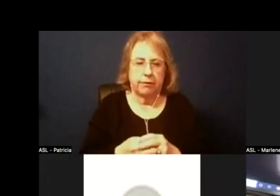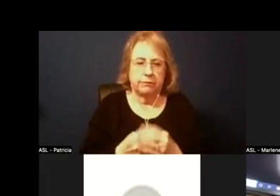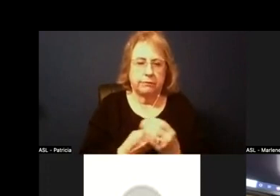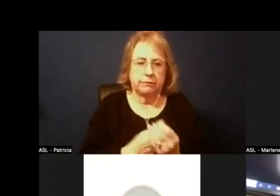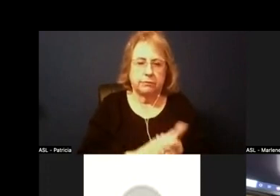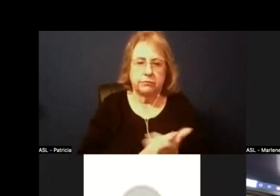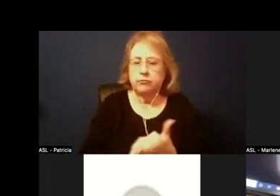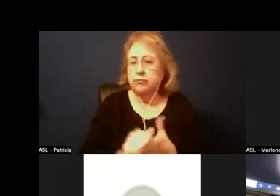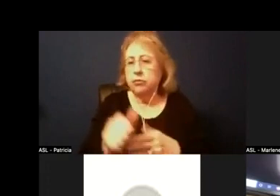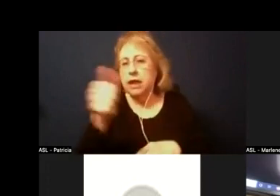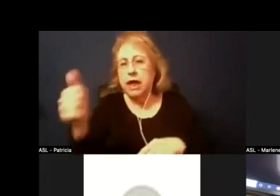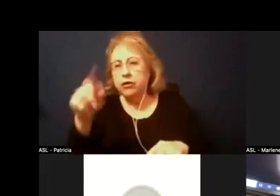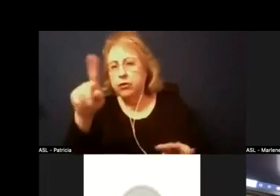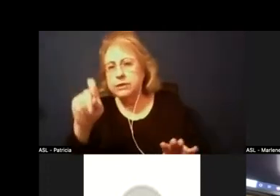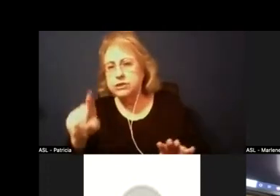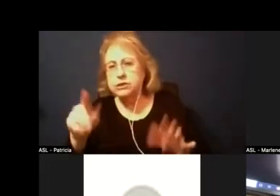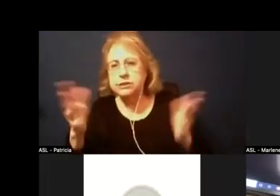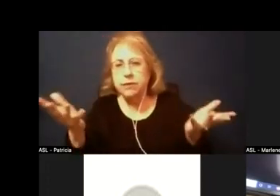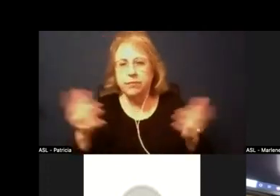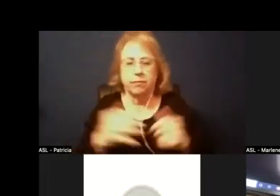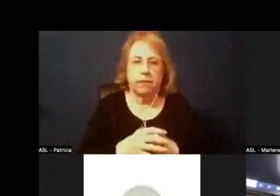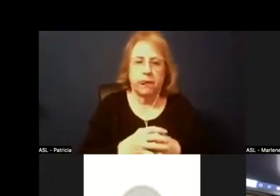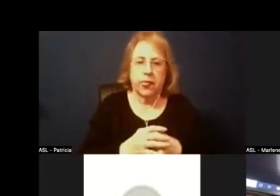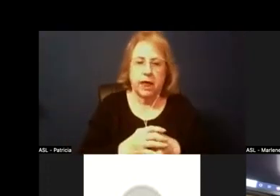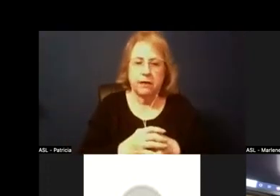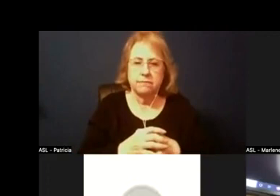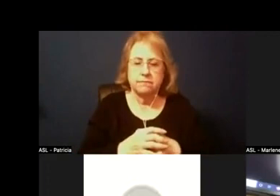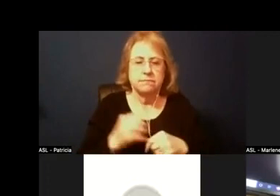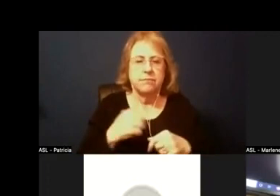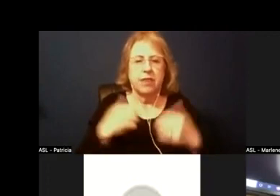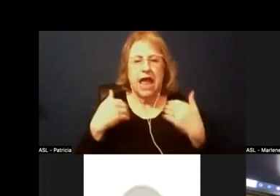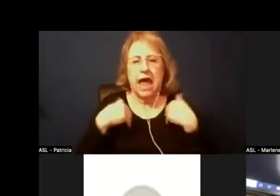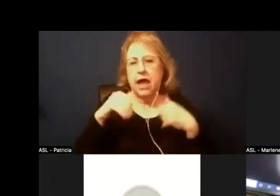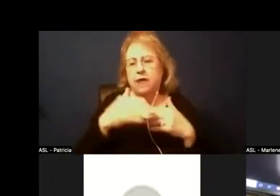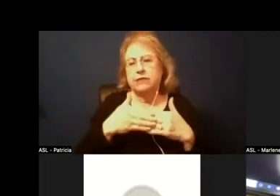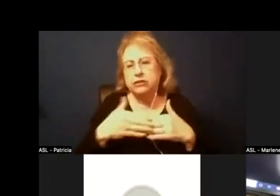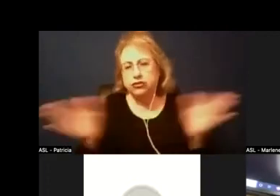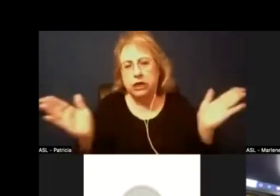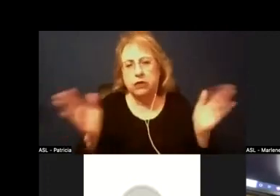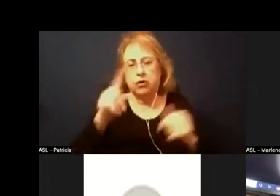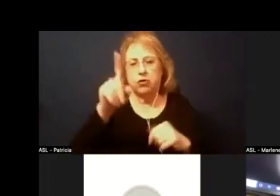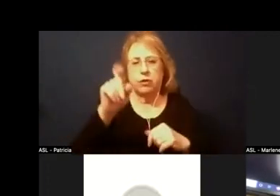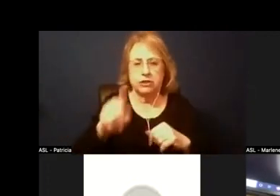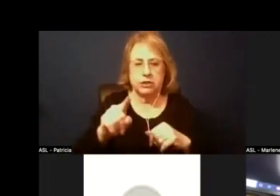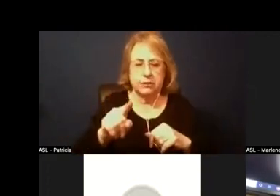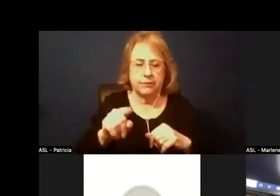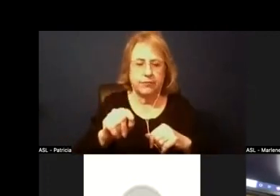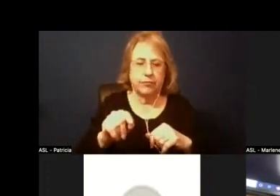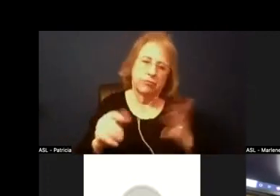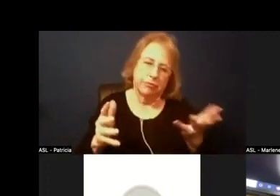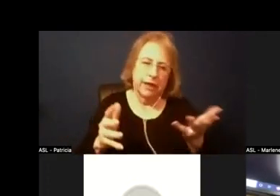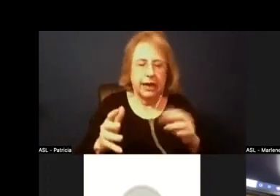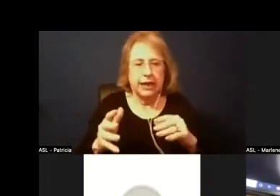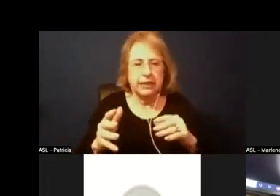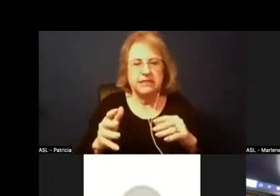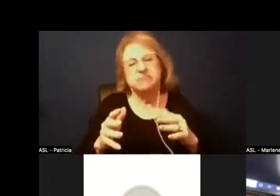any other questions i just have a general question um actually it's not super general it's kind